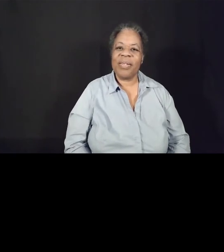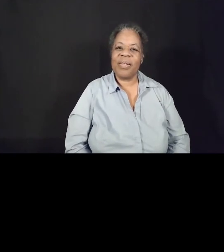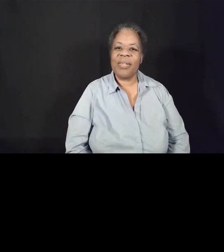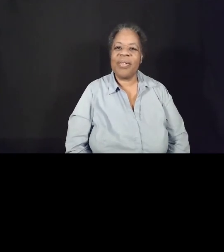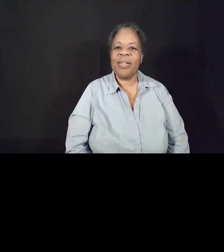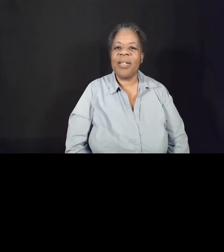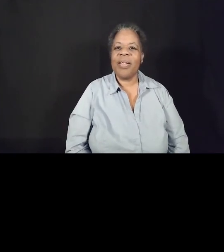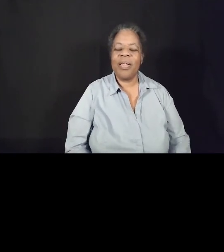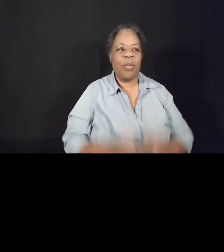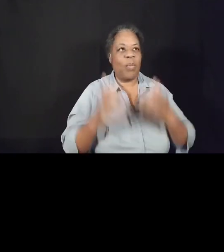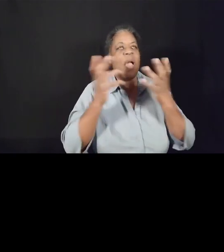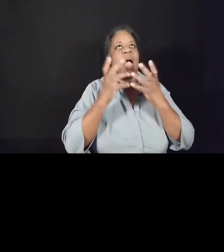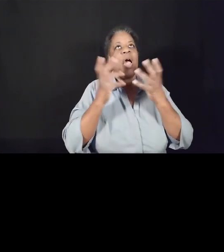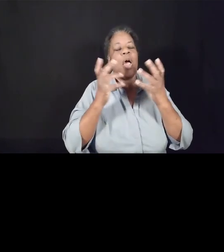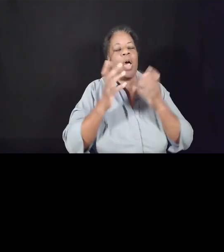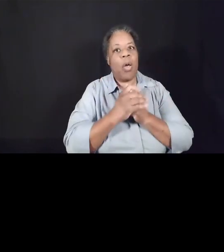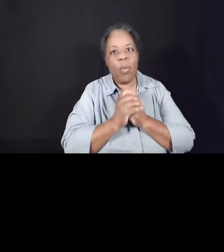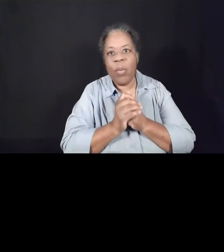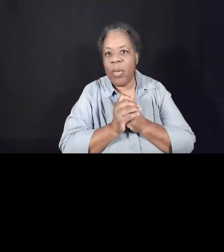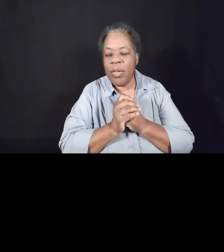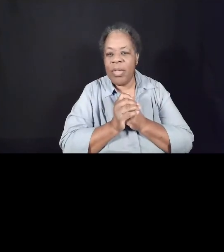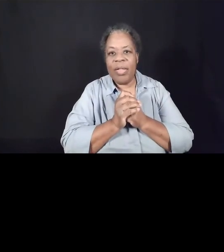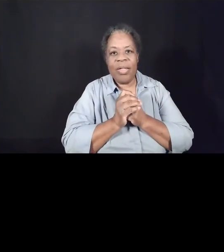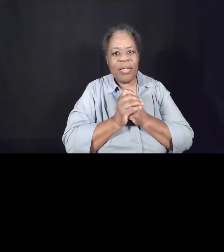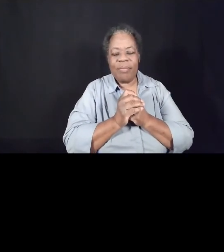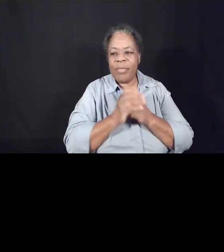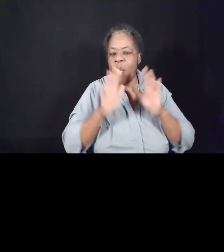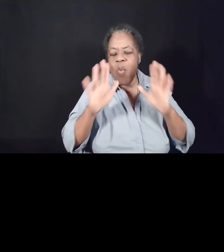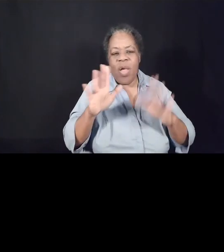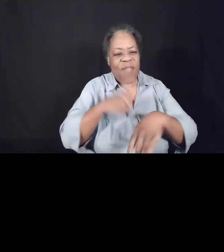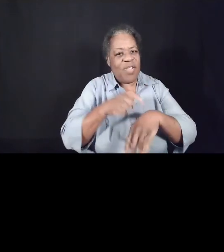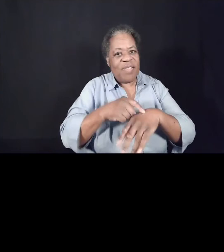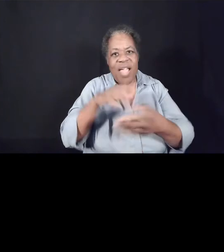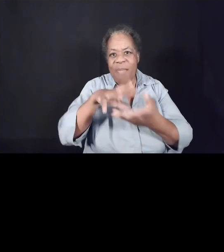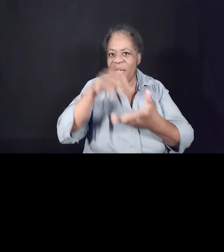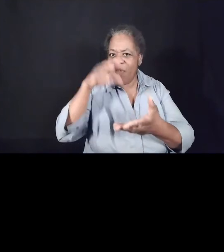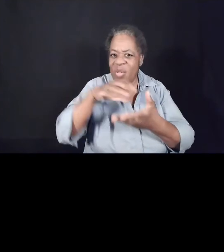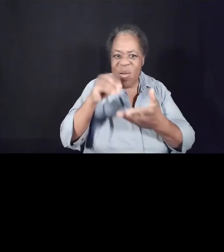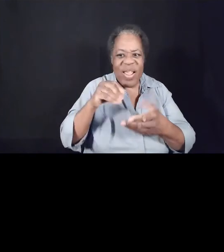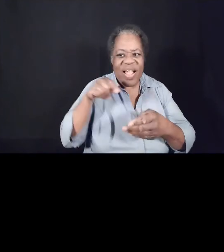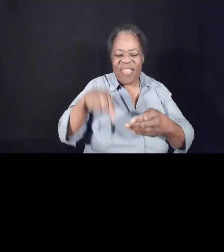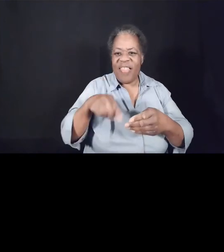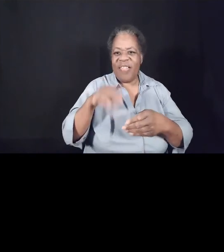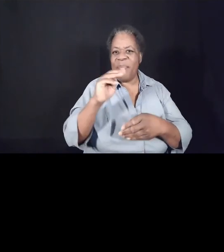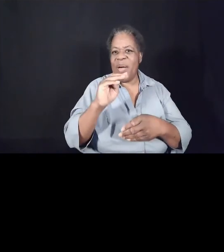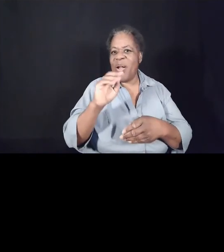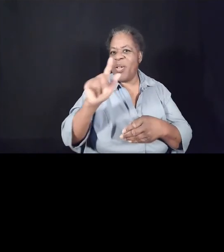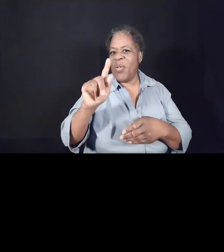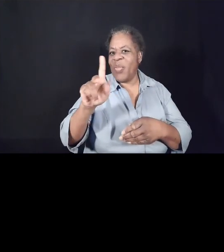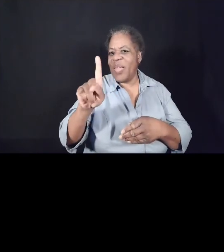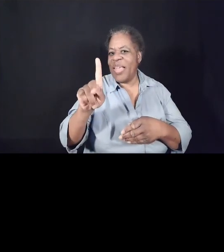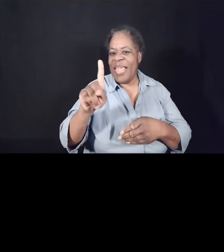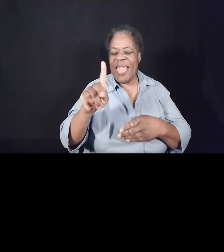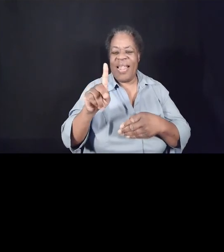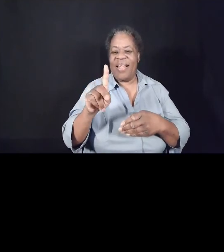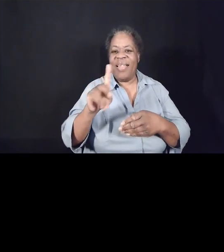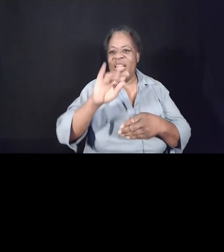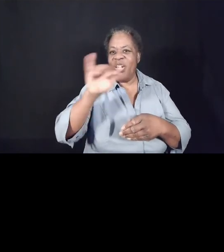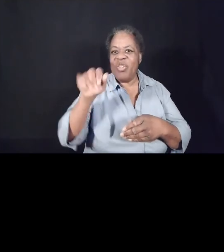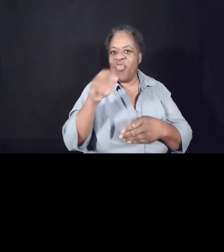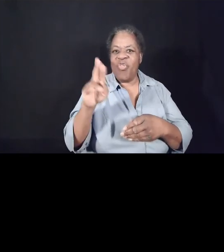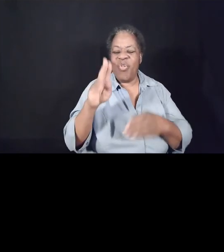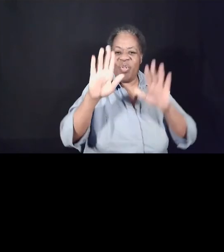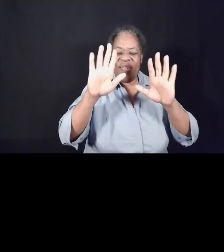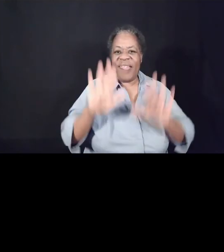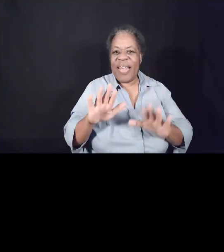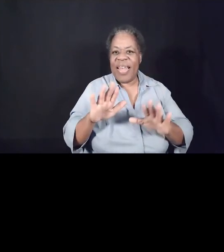Wow. What a rich time of learning on this Martin Luther King Junior Sunday. Pastor Brian helped us understand that God is a God of